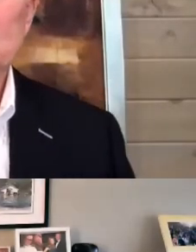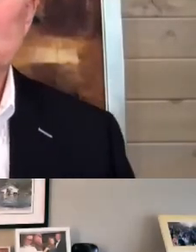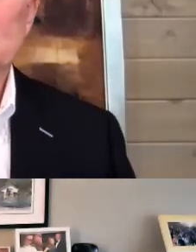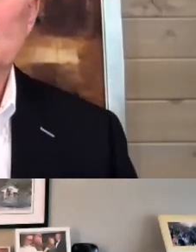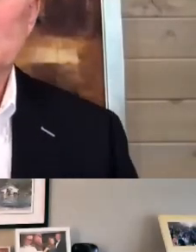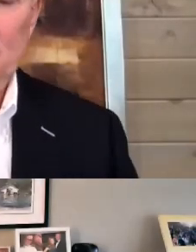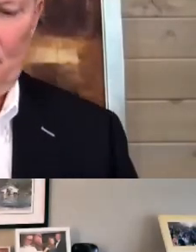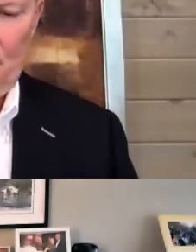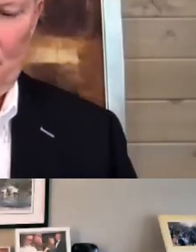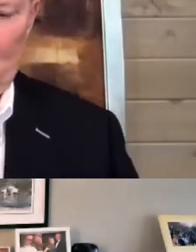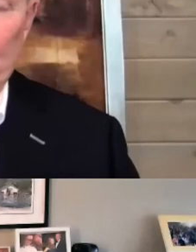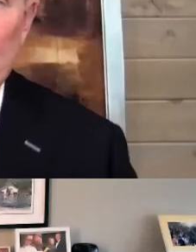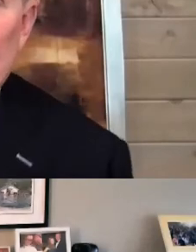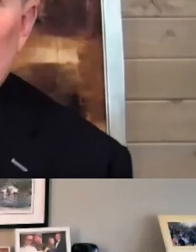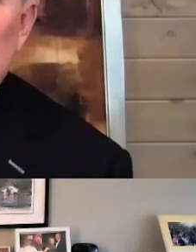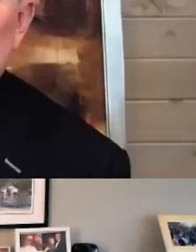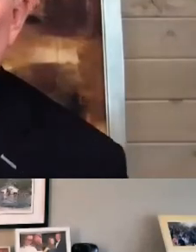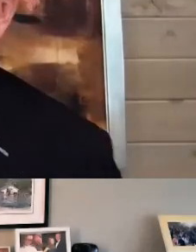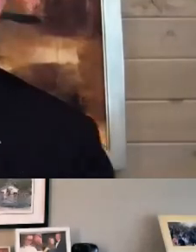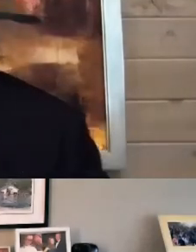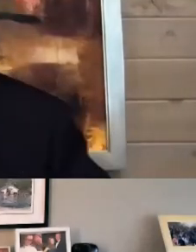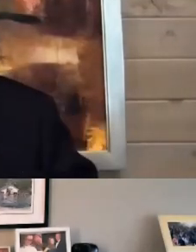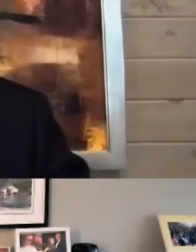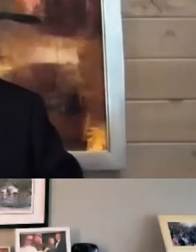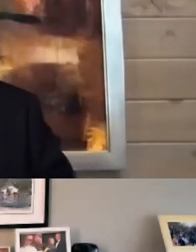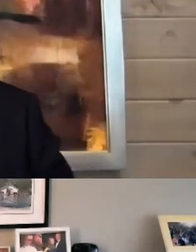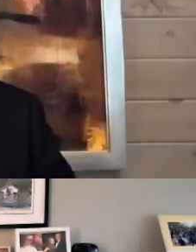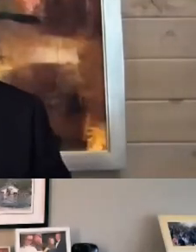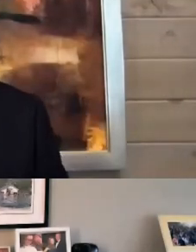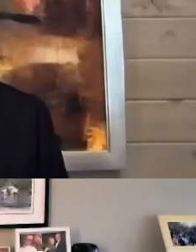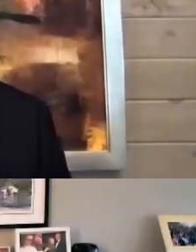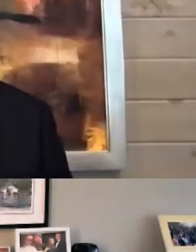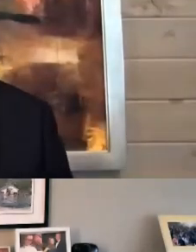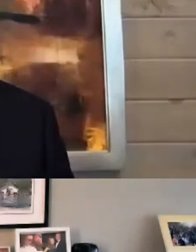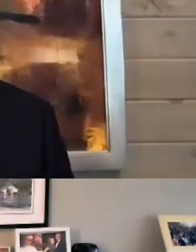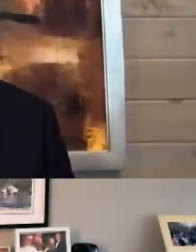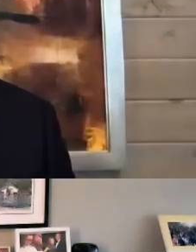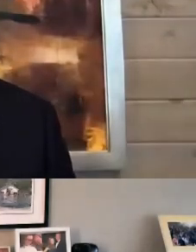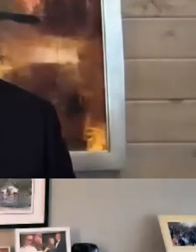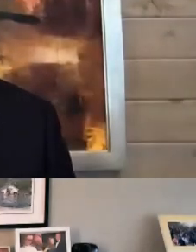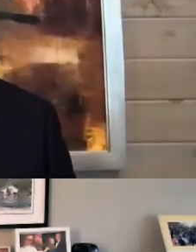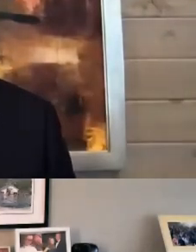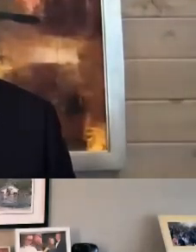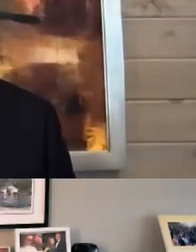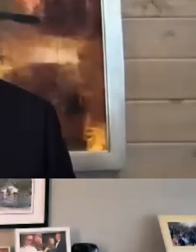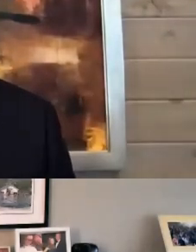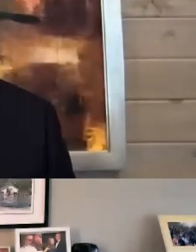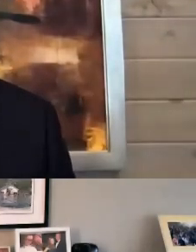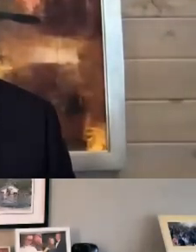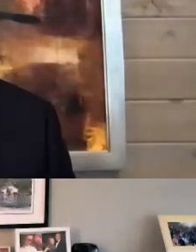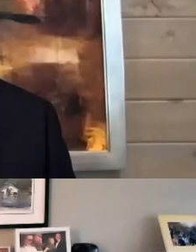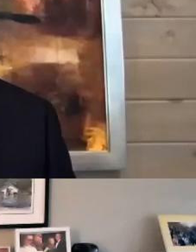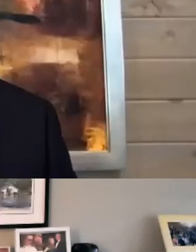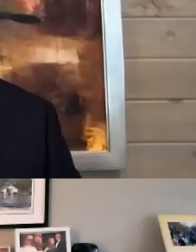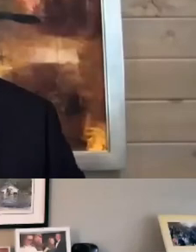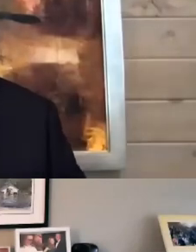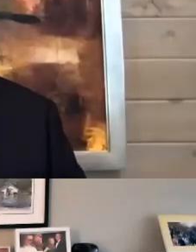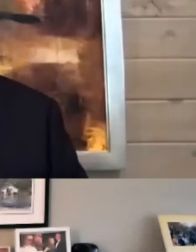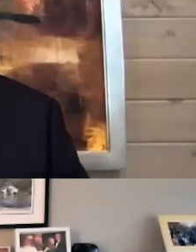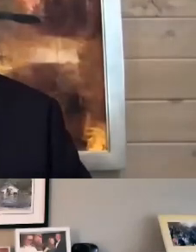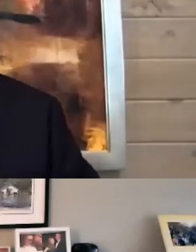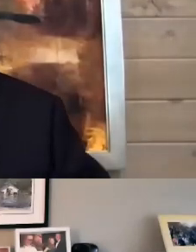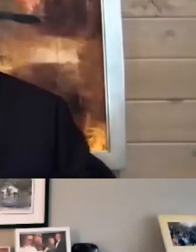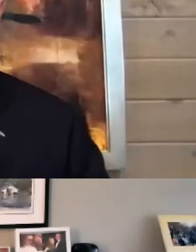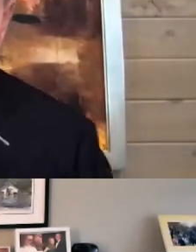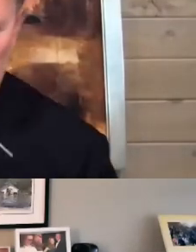My first thought is always to meet the team where they are. And so, what that